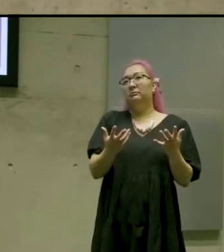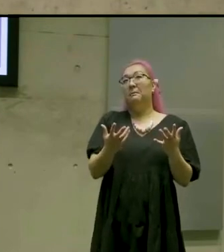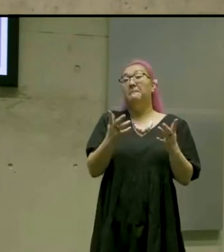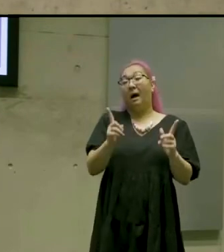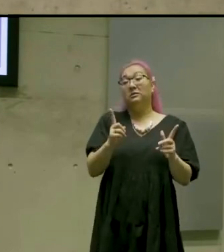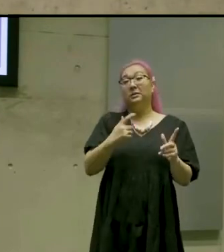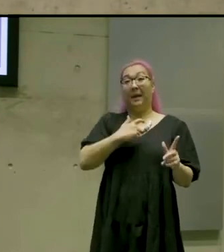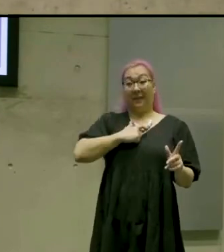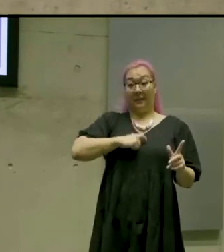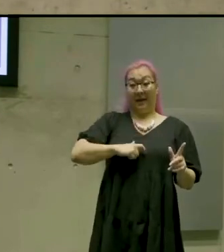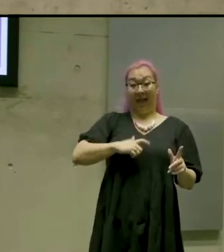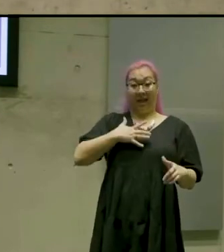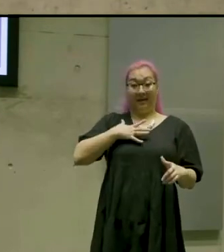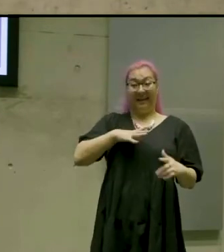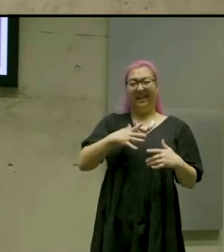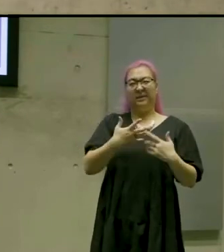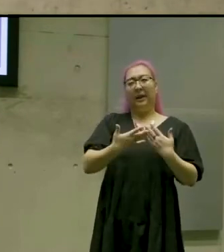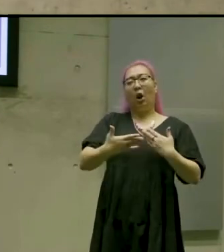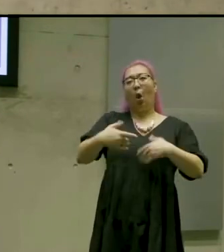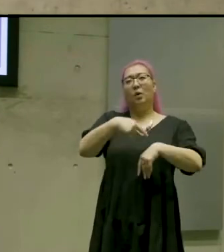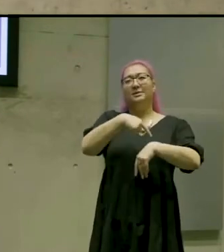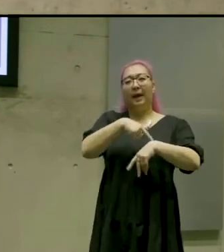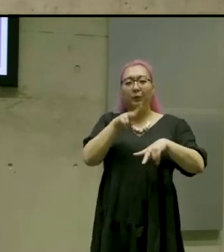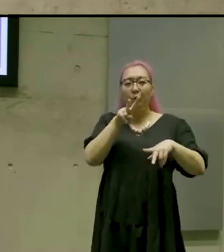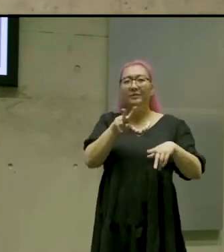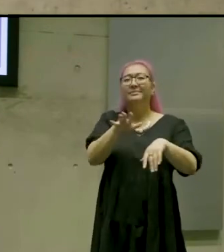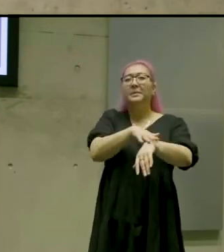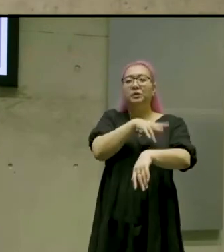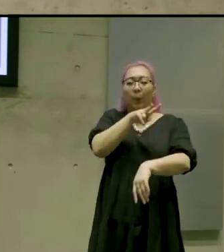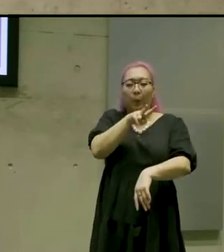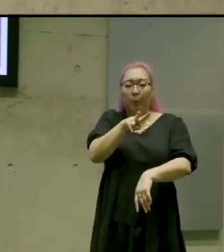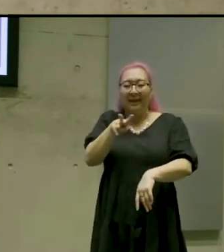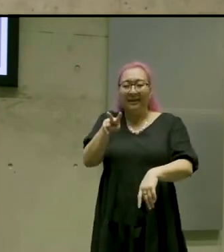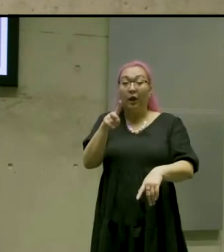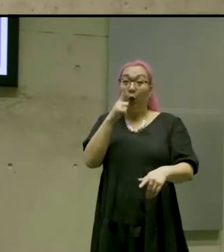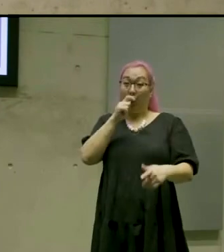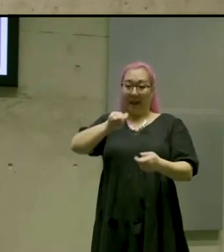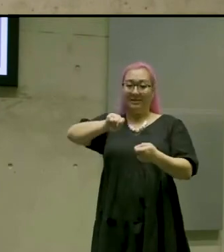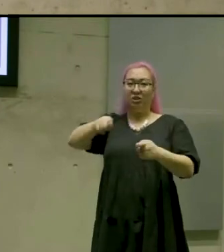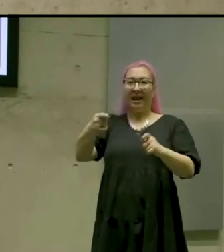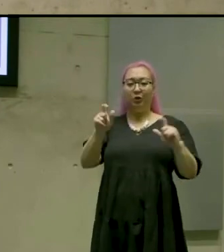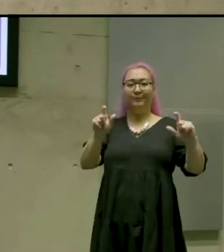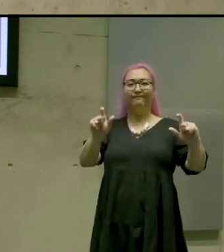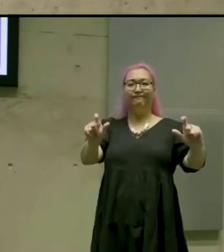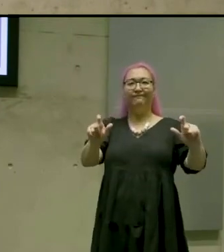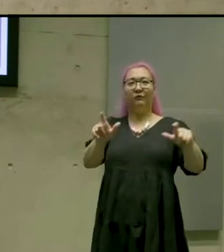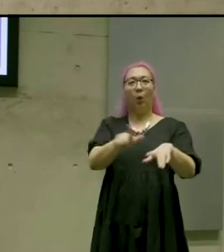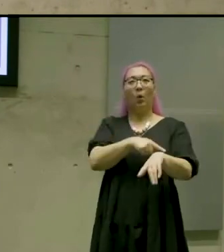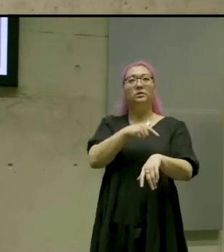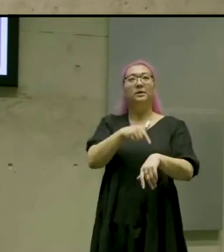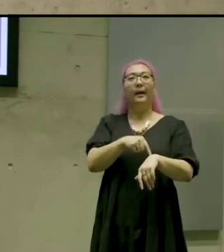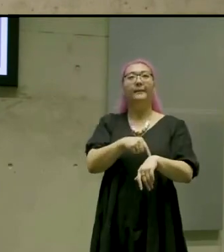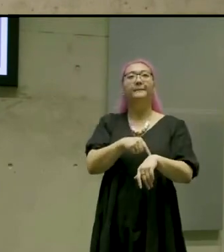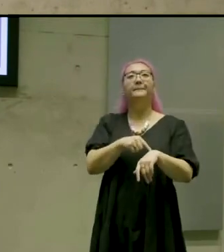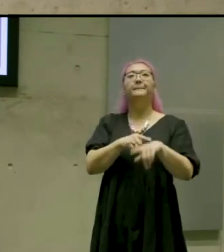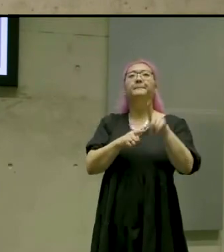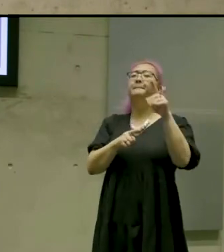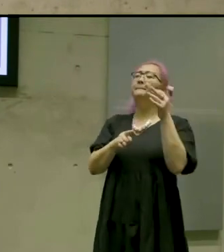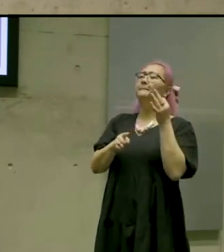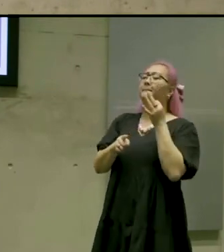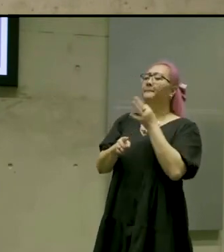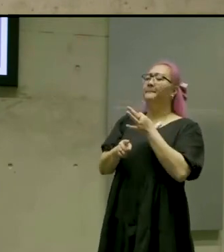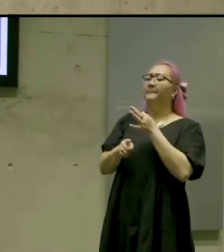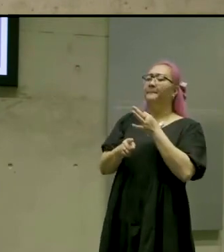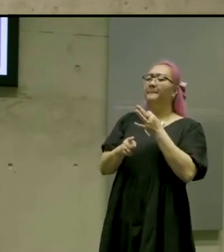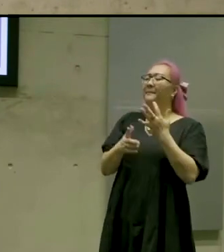then uh progress at their own rate which i think is quite important as well. And when it was a sound effect that wasn't wasn't as part of a